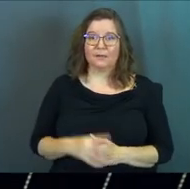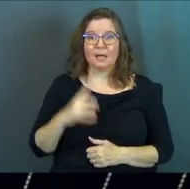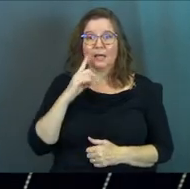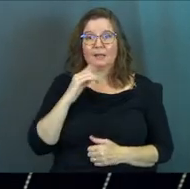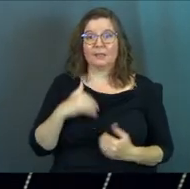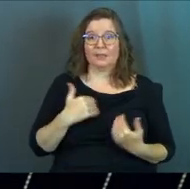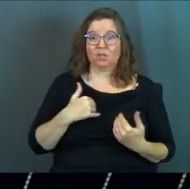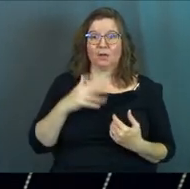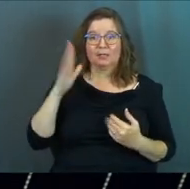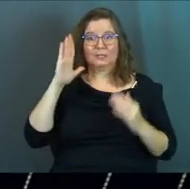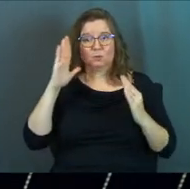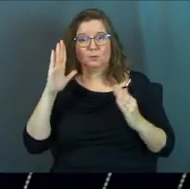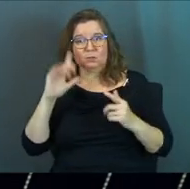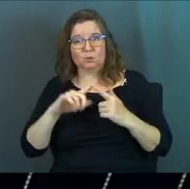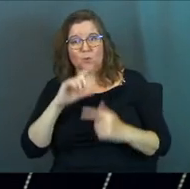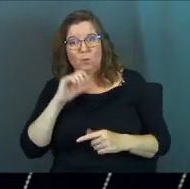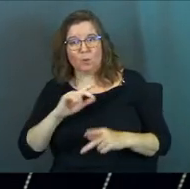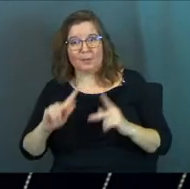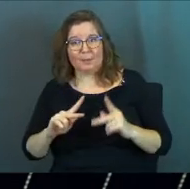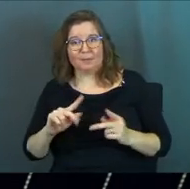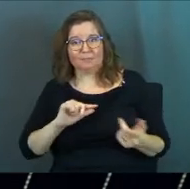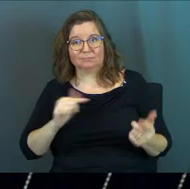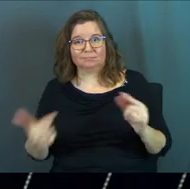And I think our young need to listen to the old.